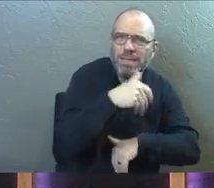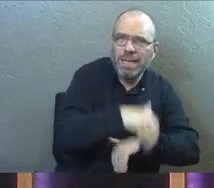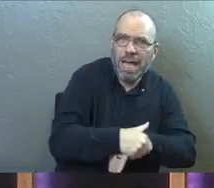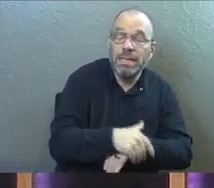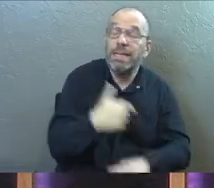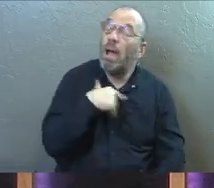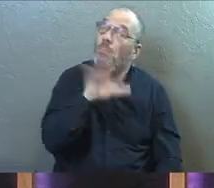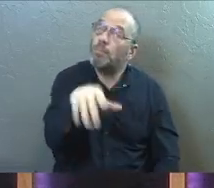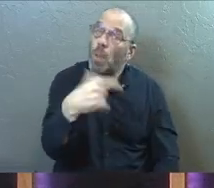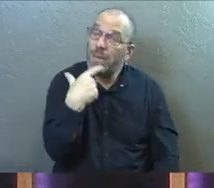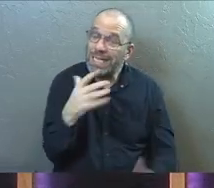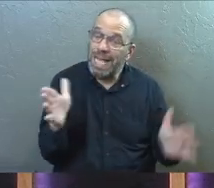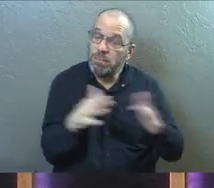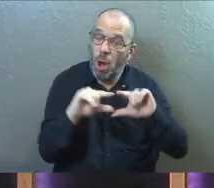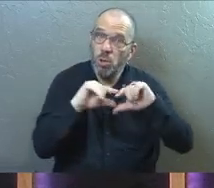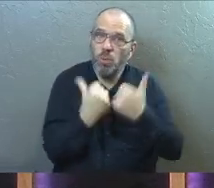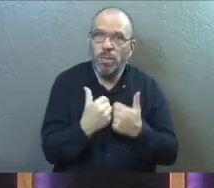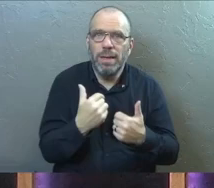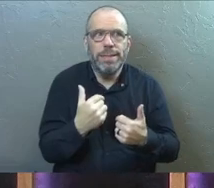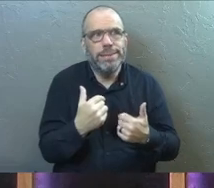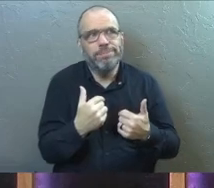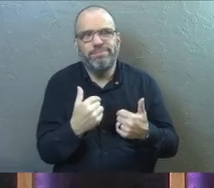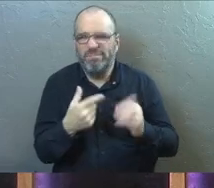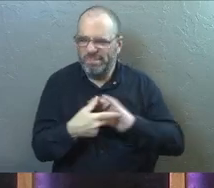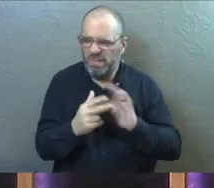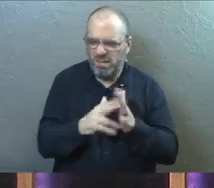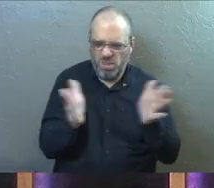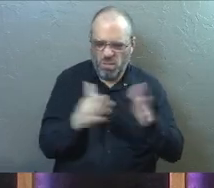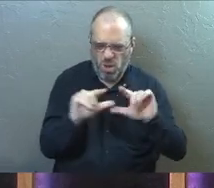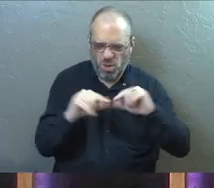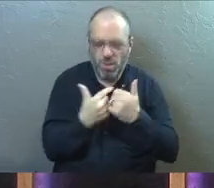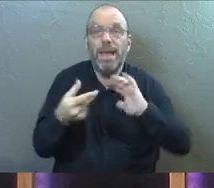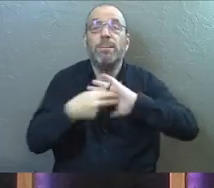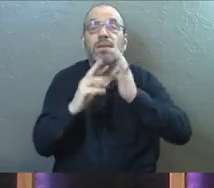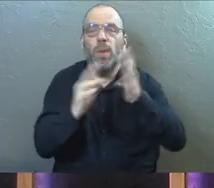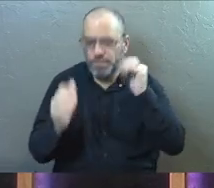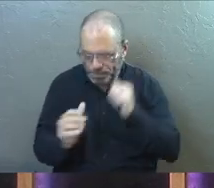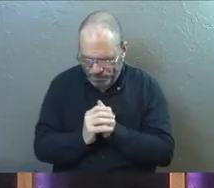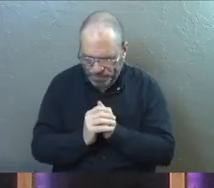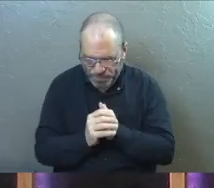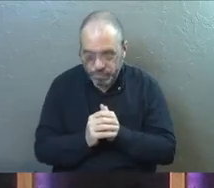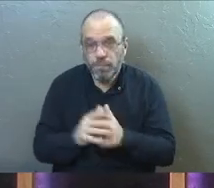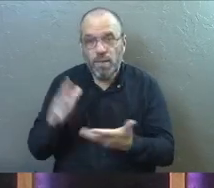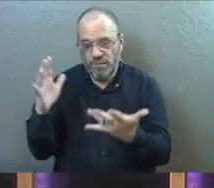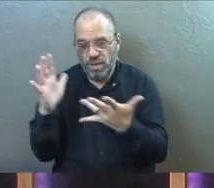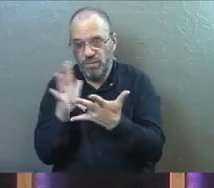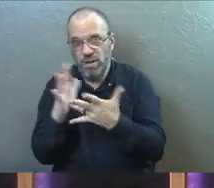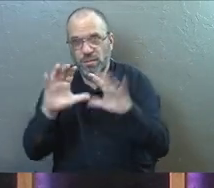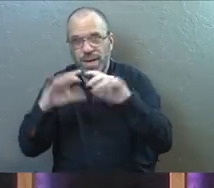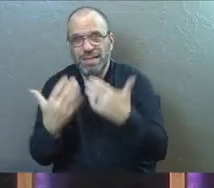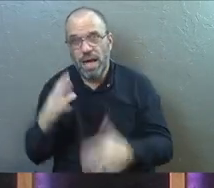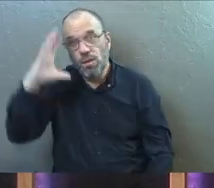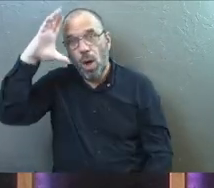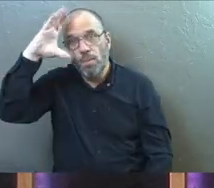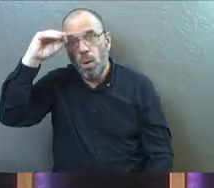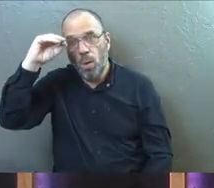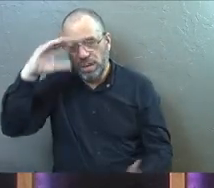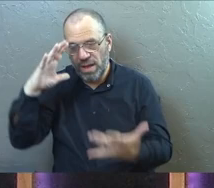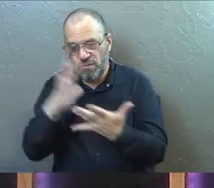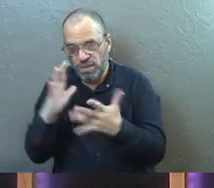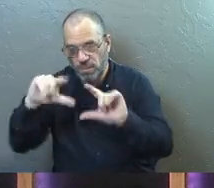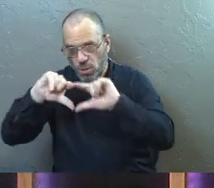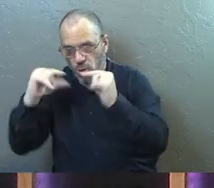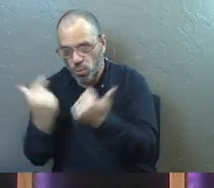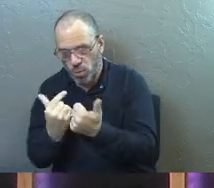and when I say small group leaders you might not know what that means. Here's what it means. Like for the freshman class there's a boys freshman